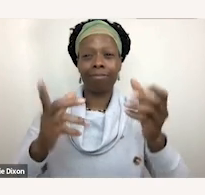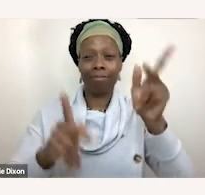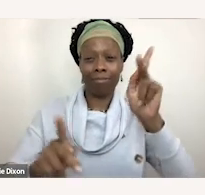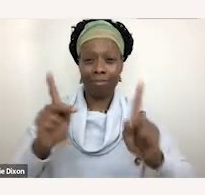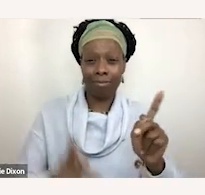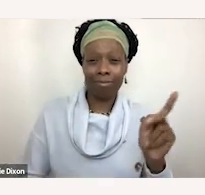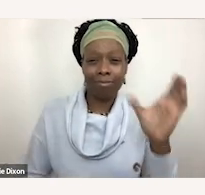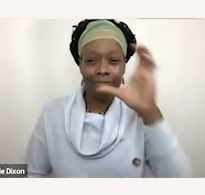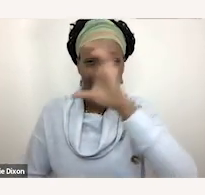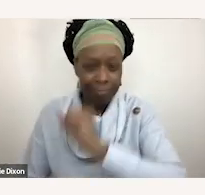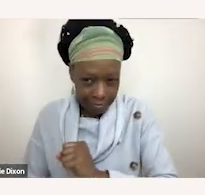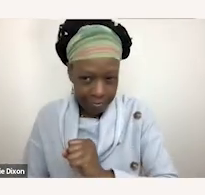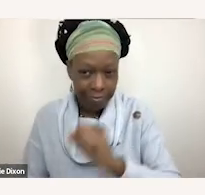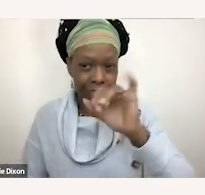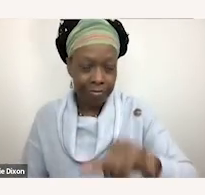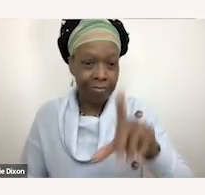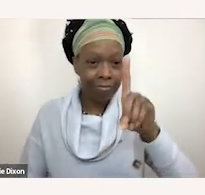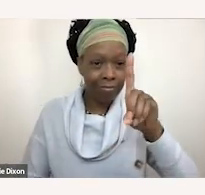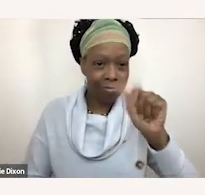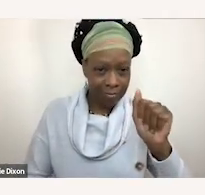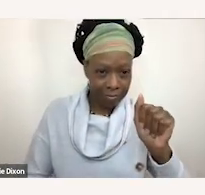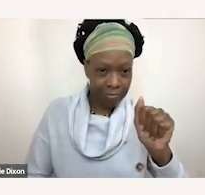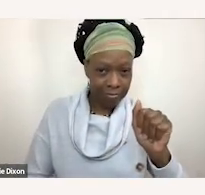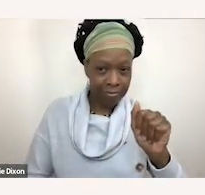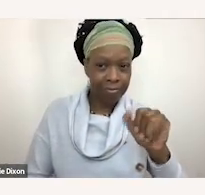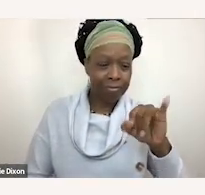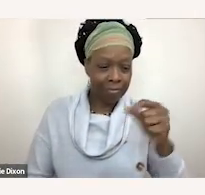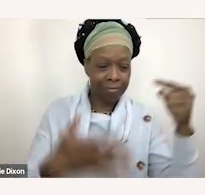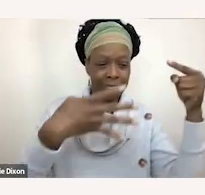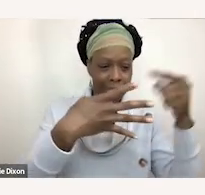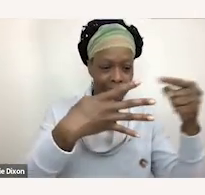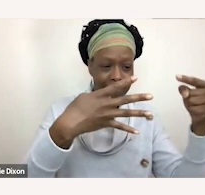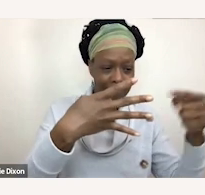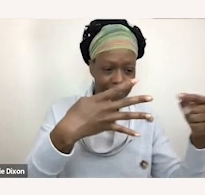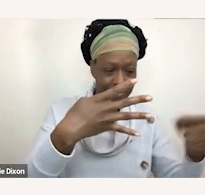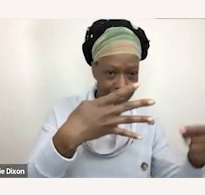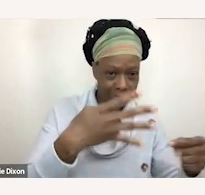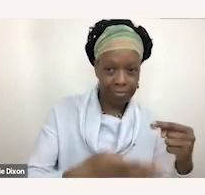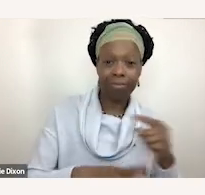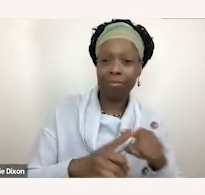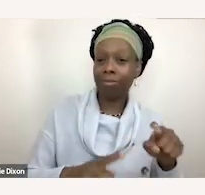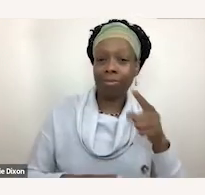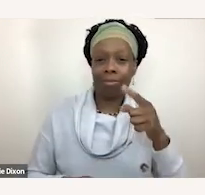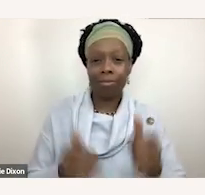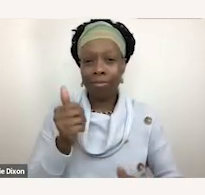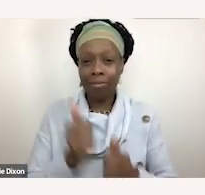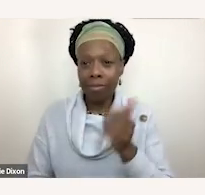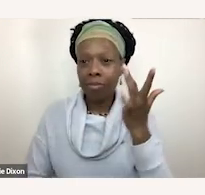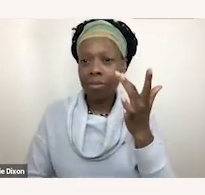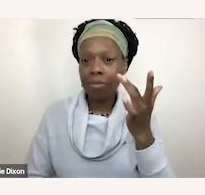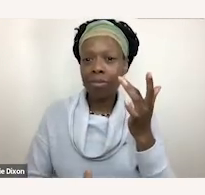preconceived ideas about what disability looks like, and this is largely thanks to